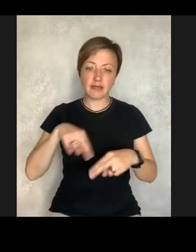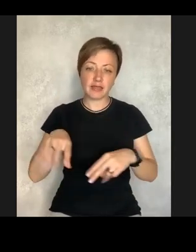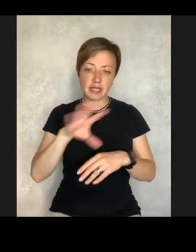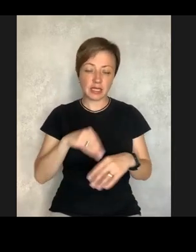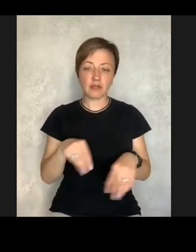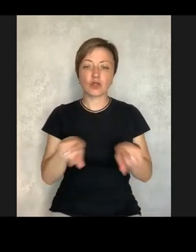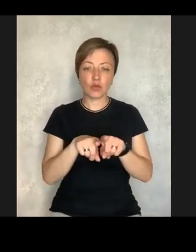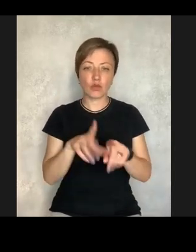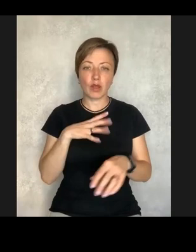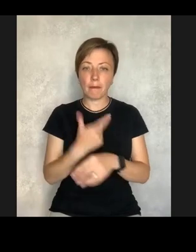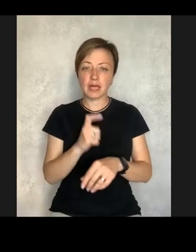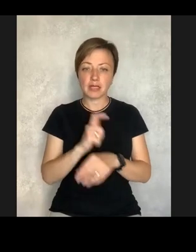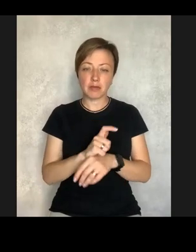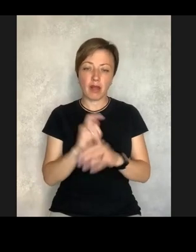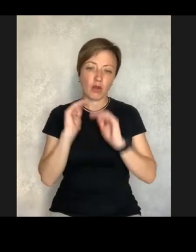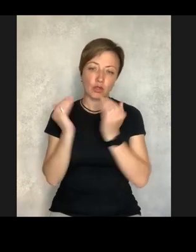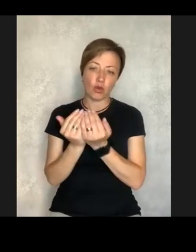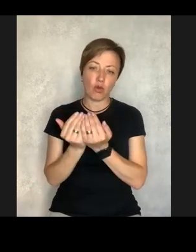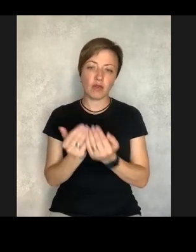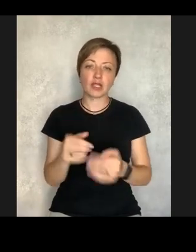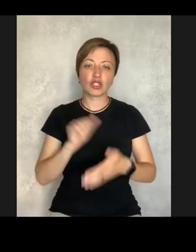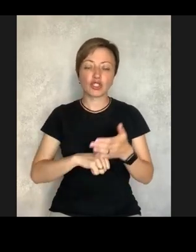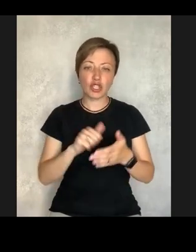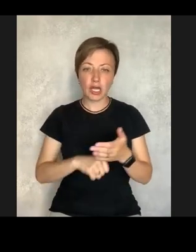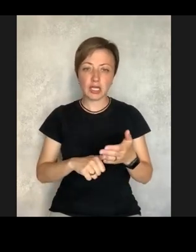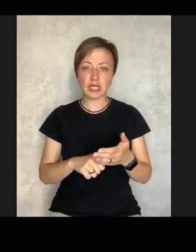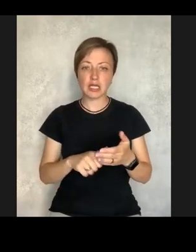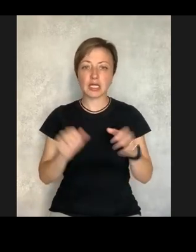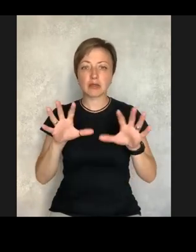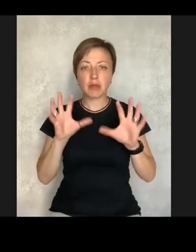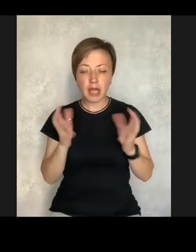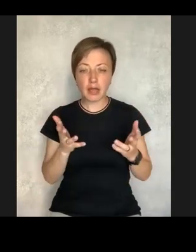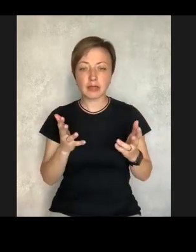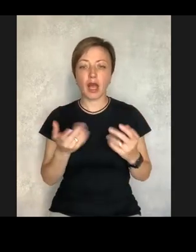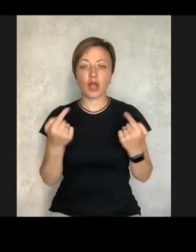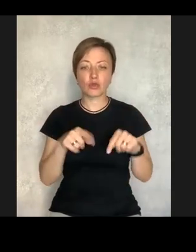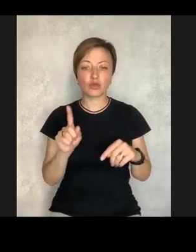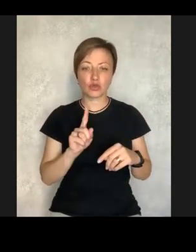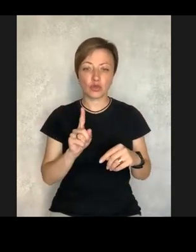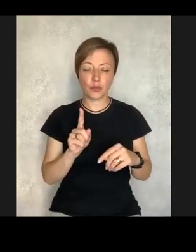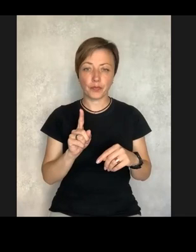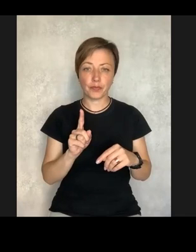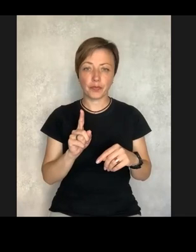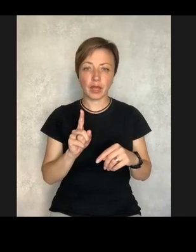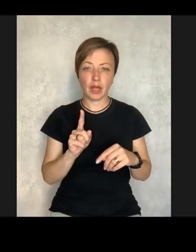going to live the life the same as everyone else, we still were extremely isolated.